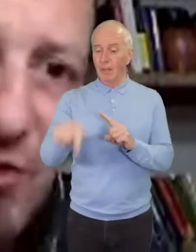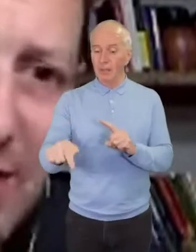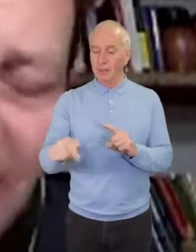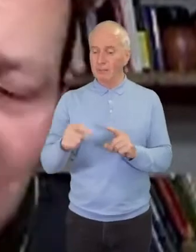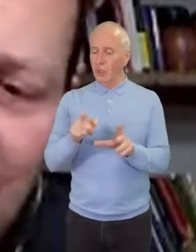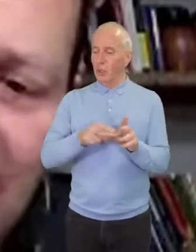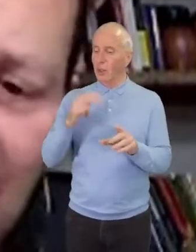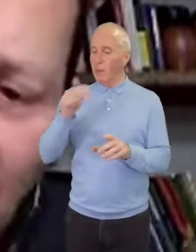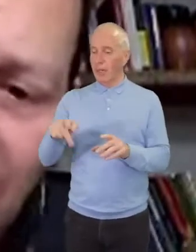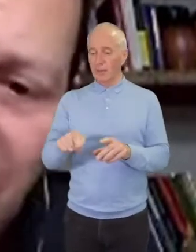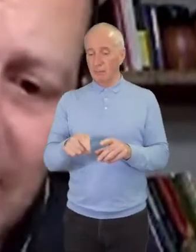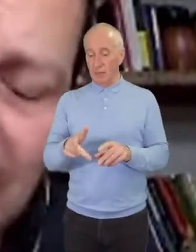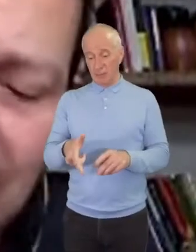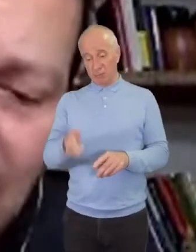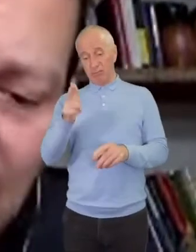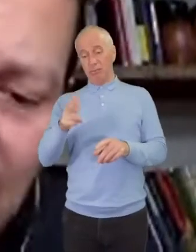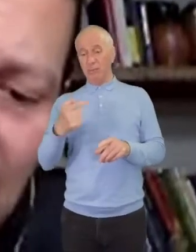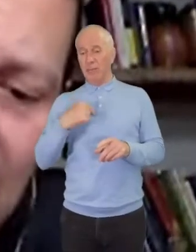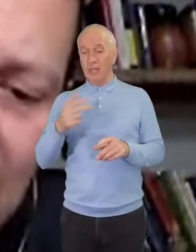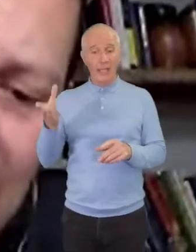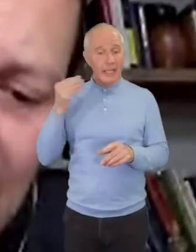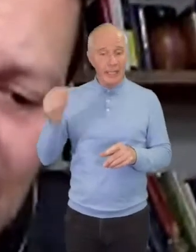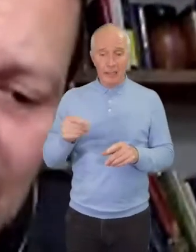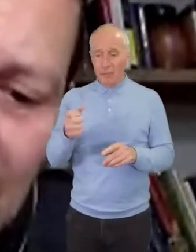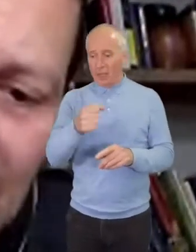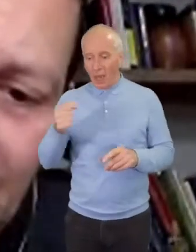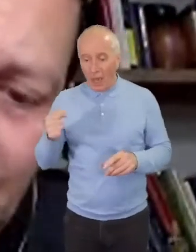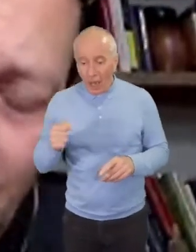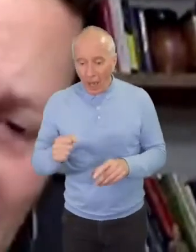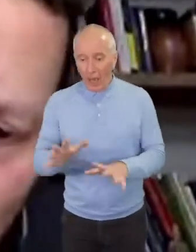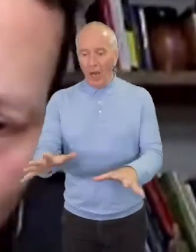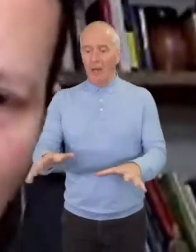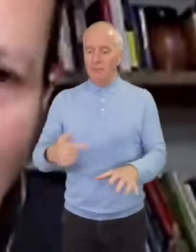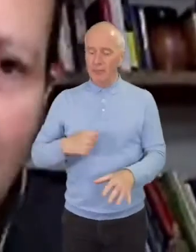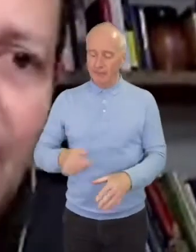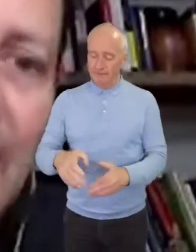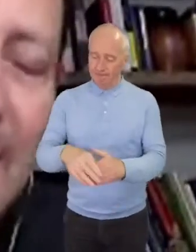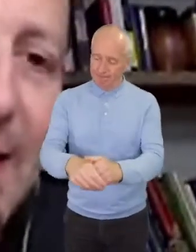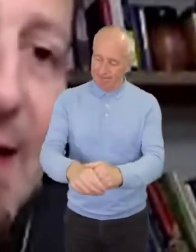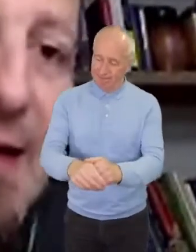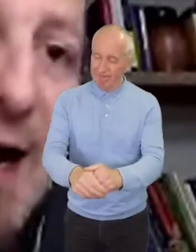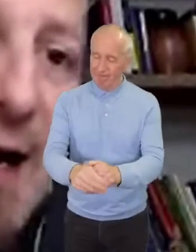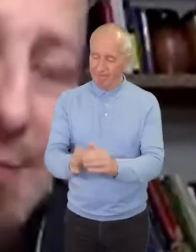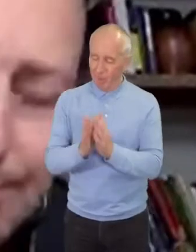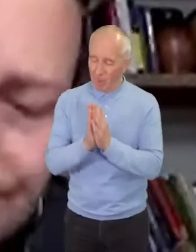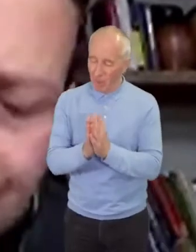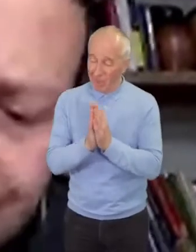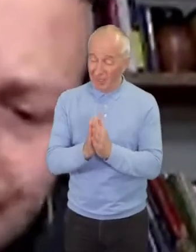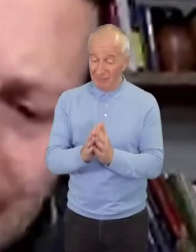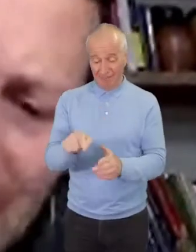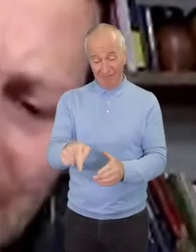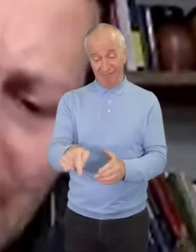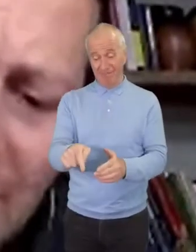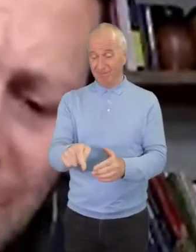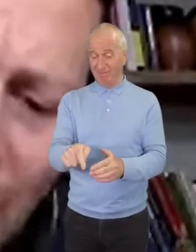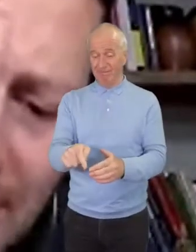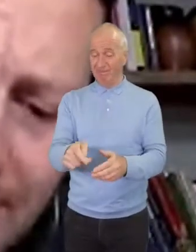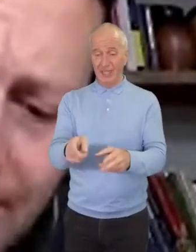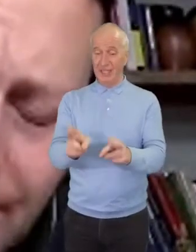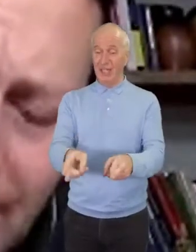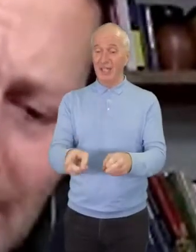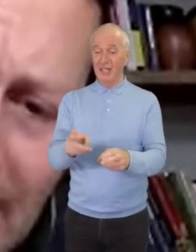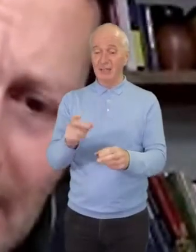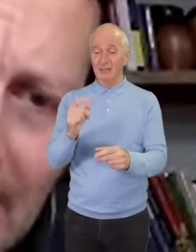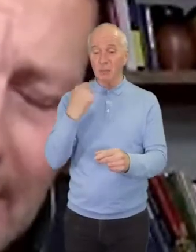I heard the gunshots that came out. I held his hand and prayed with him. And then he died the next